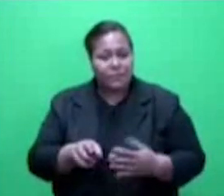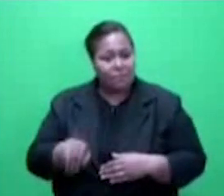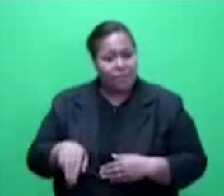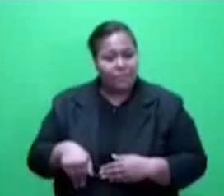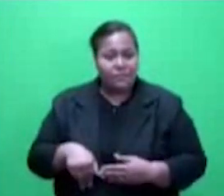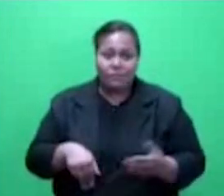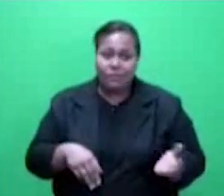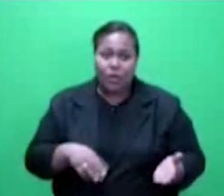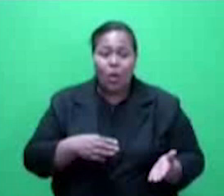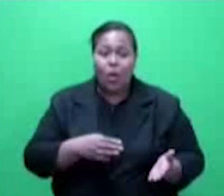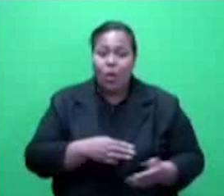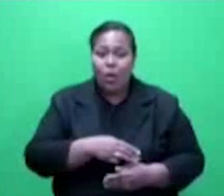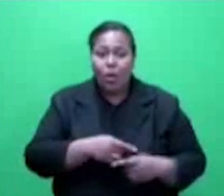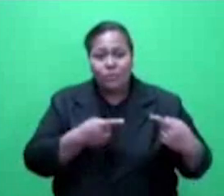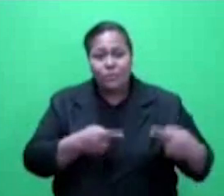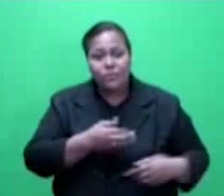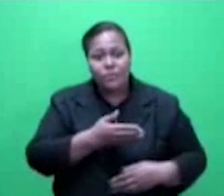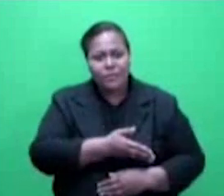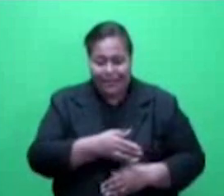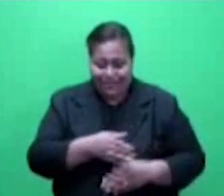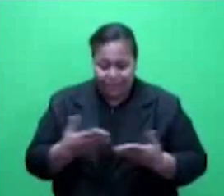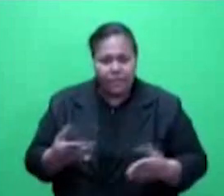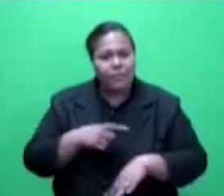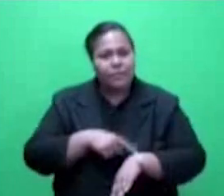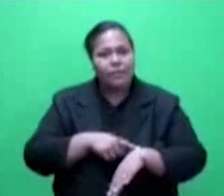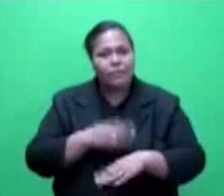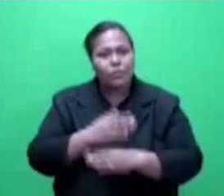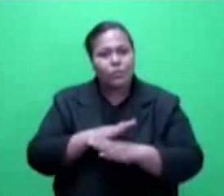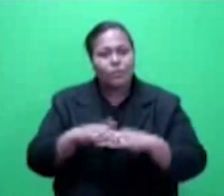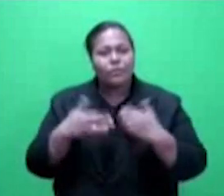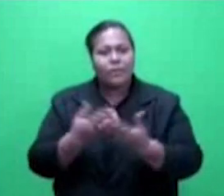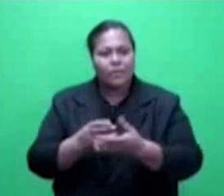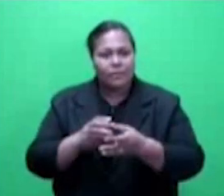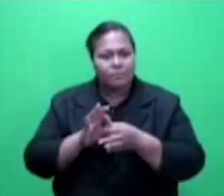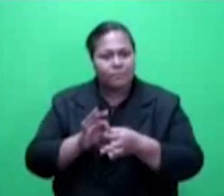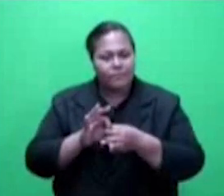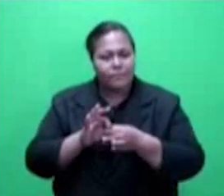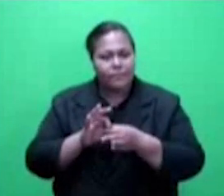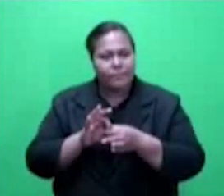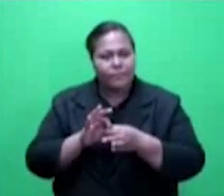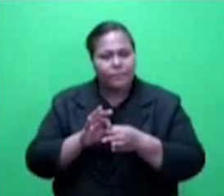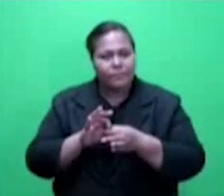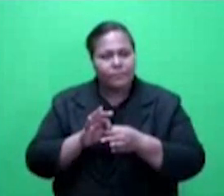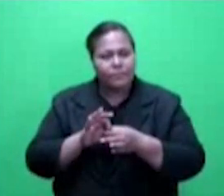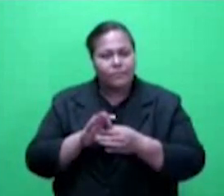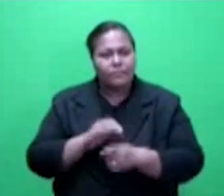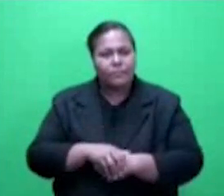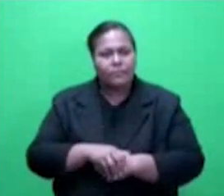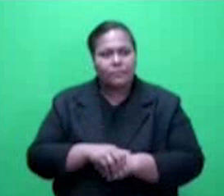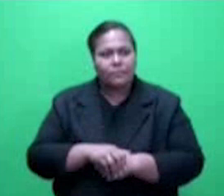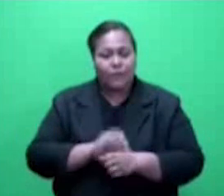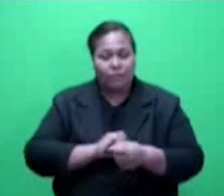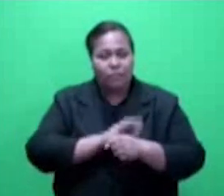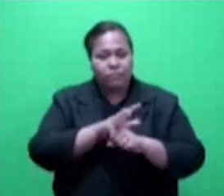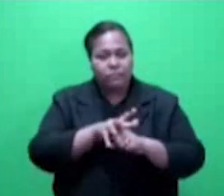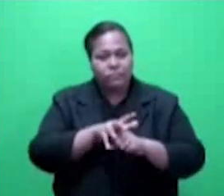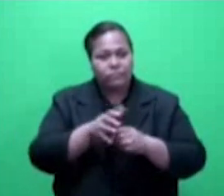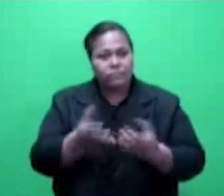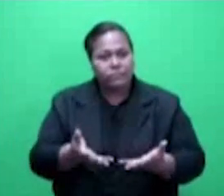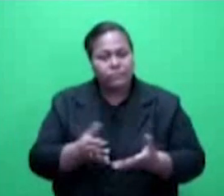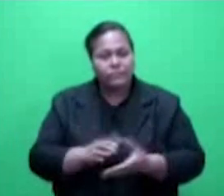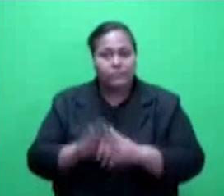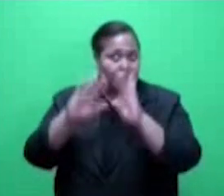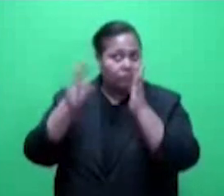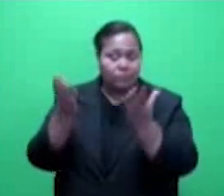Rather, this is the time to work together, stand united in the fight against this global crisis.